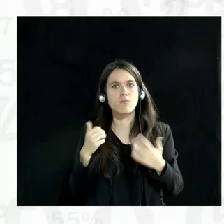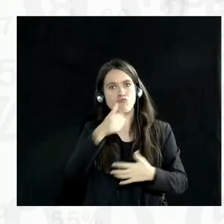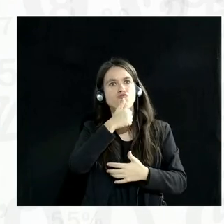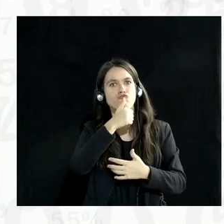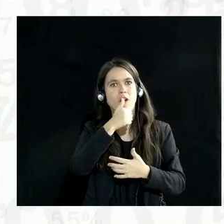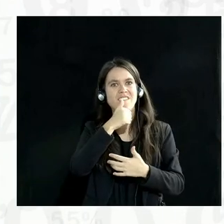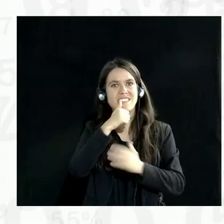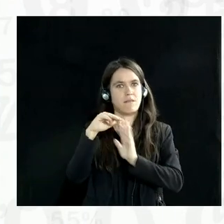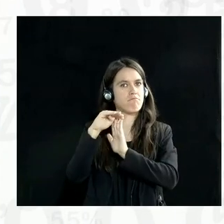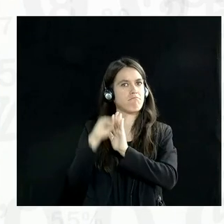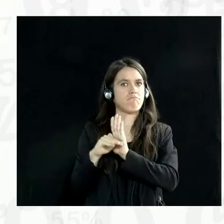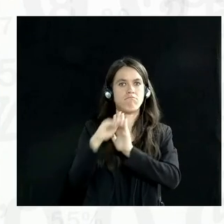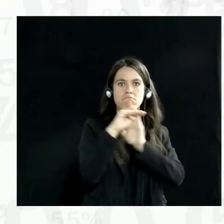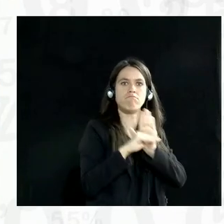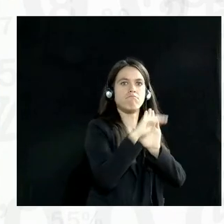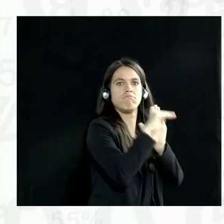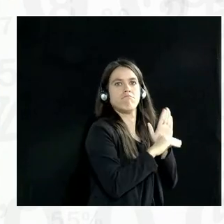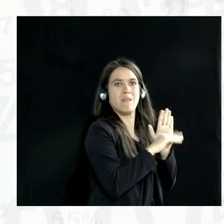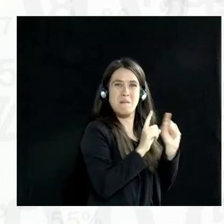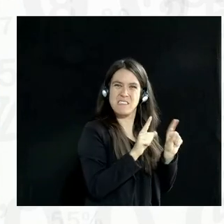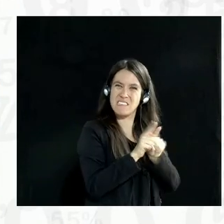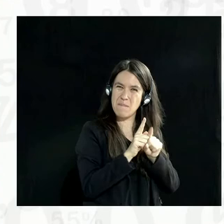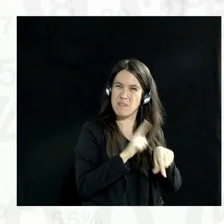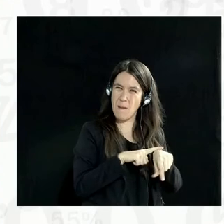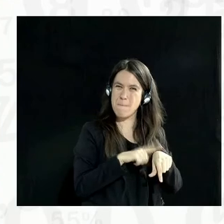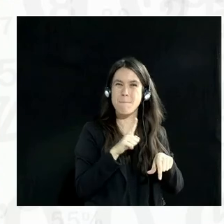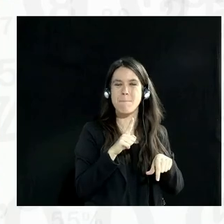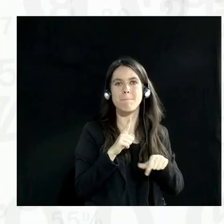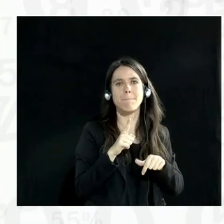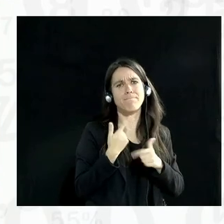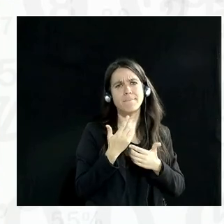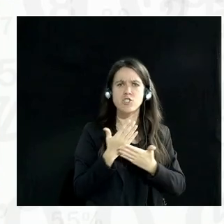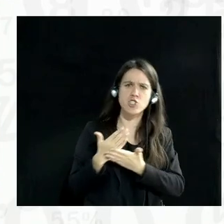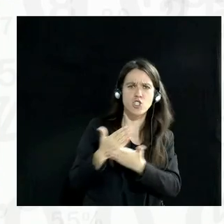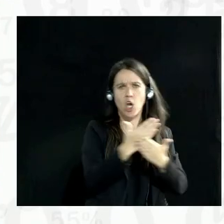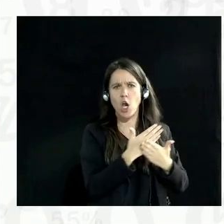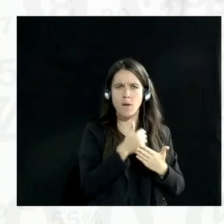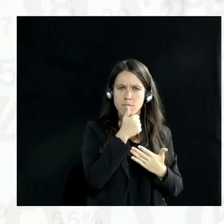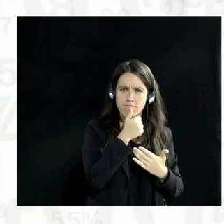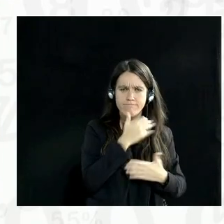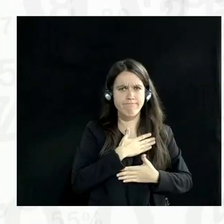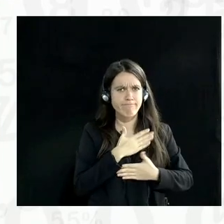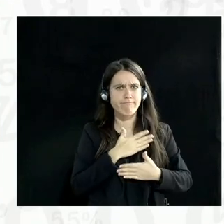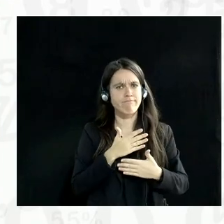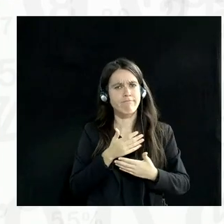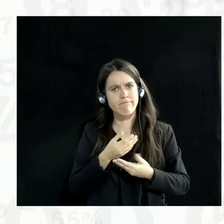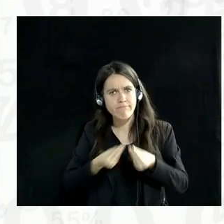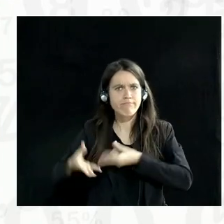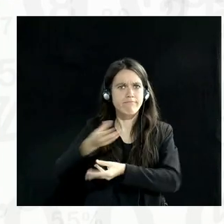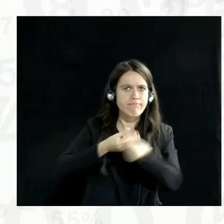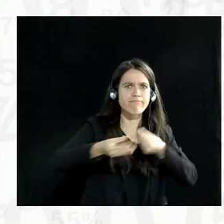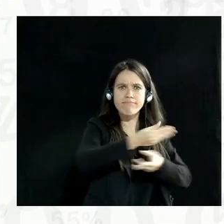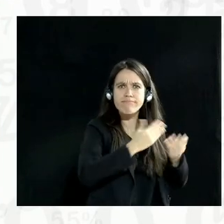as a way to share private data in a protected fashion into public data